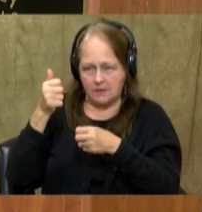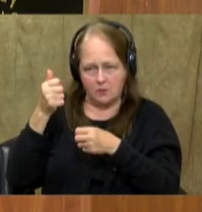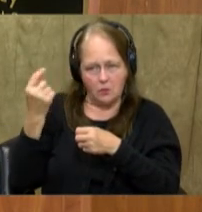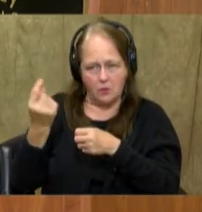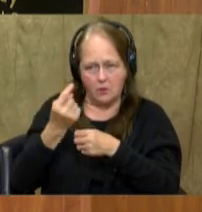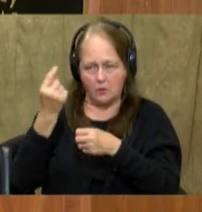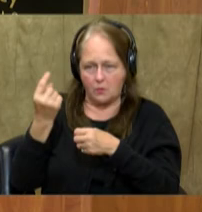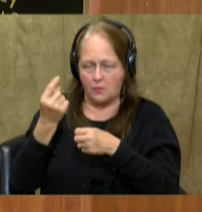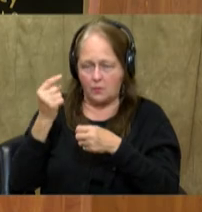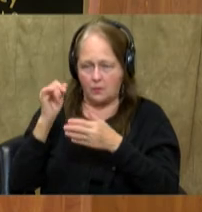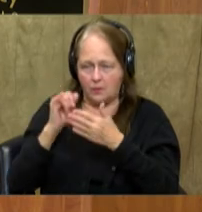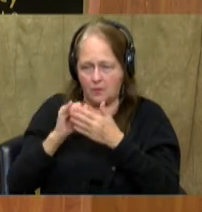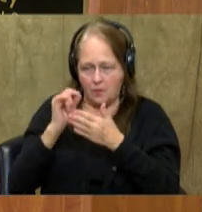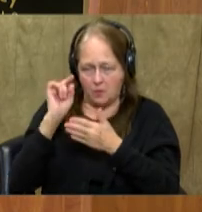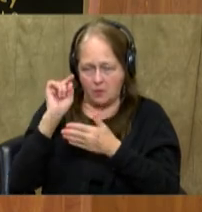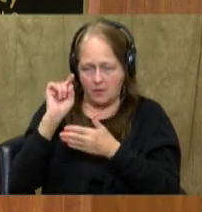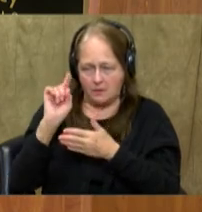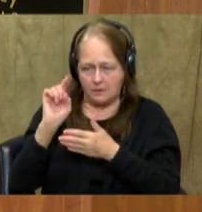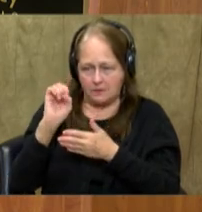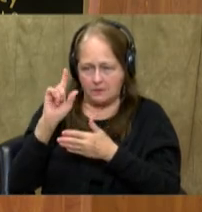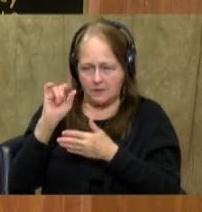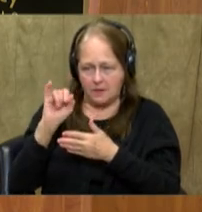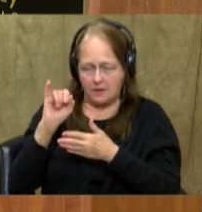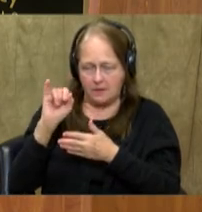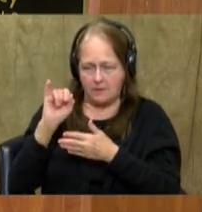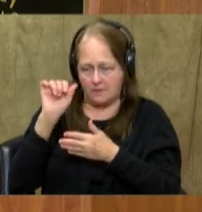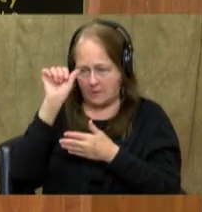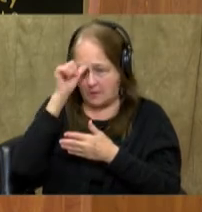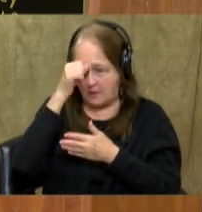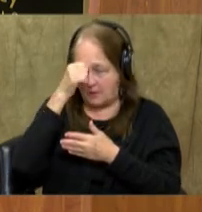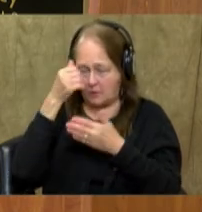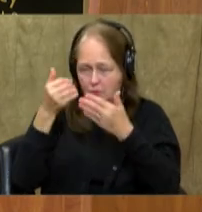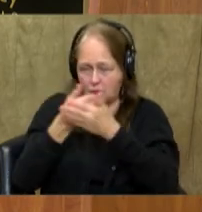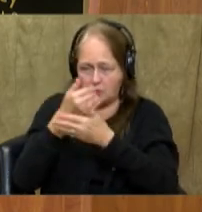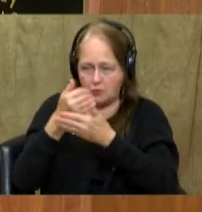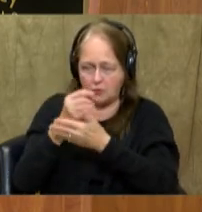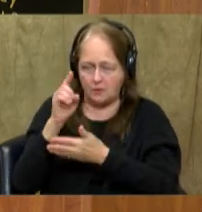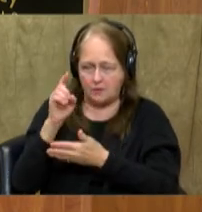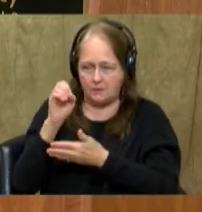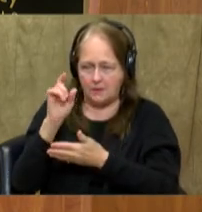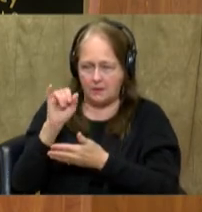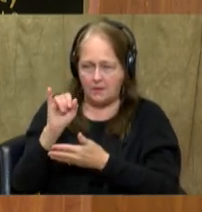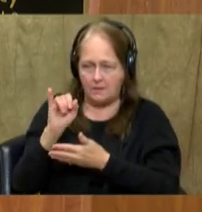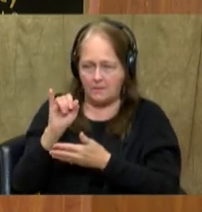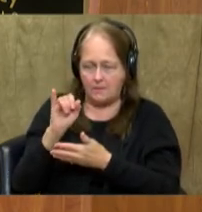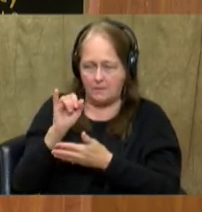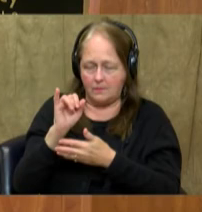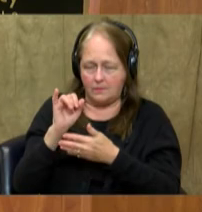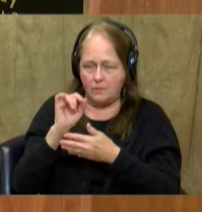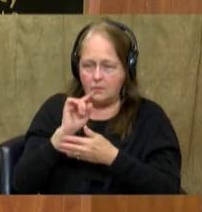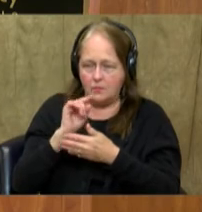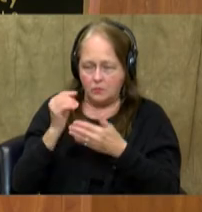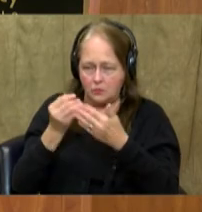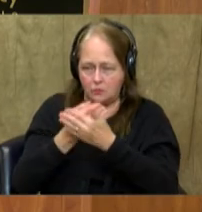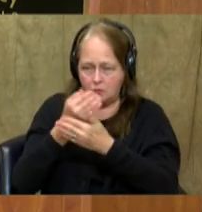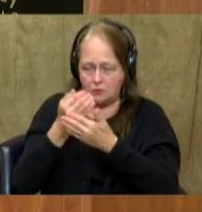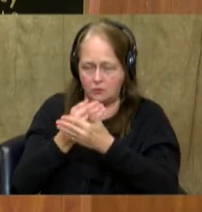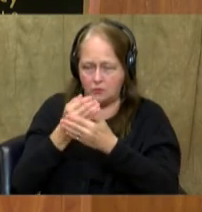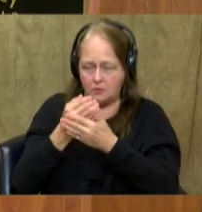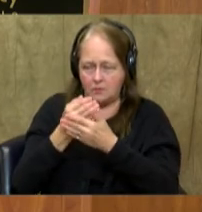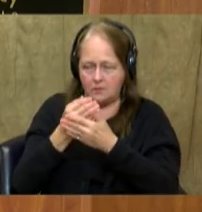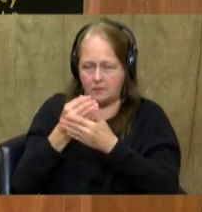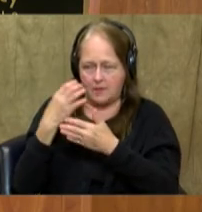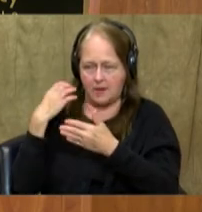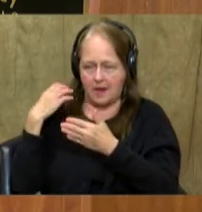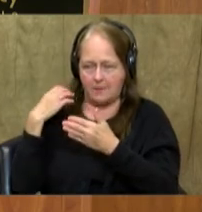One of those cities is Delhi, India. You may have heard me say New Delhi earlier. Well, New Delhi is the capital